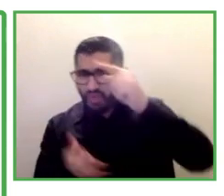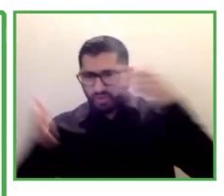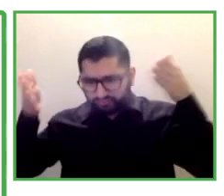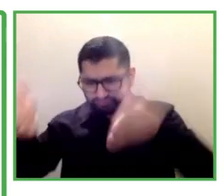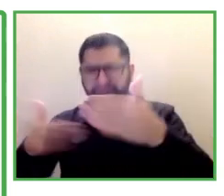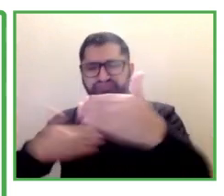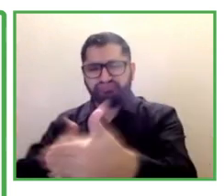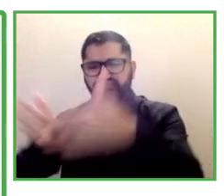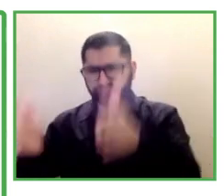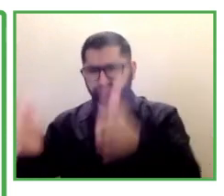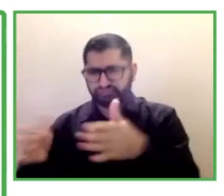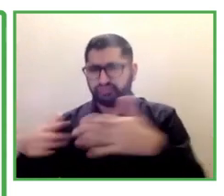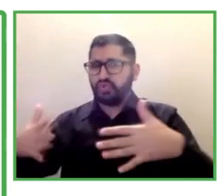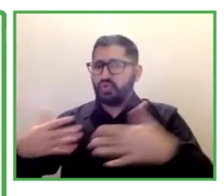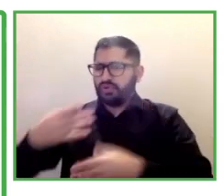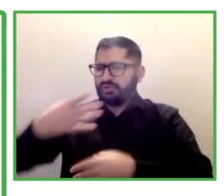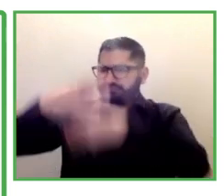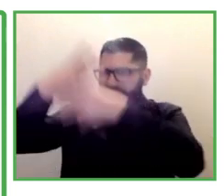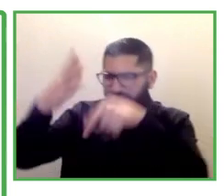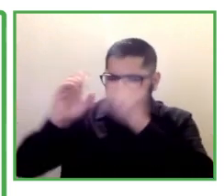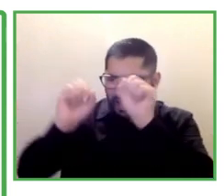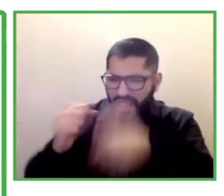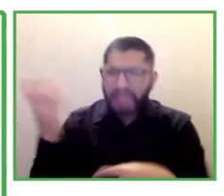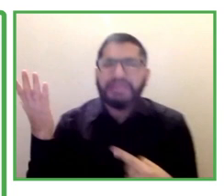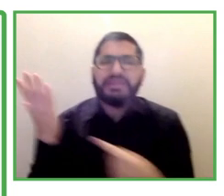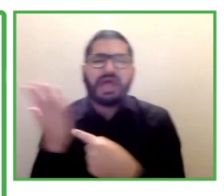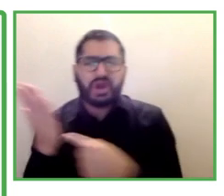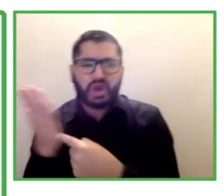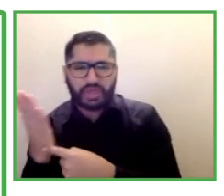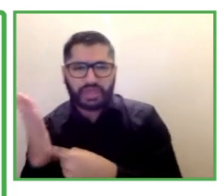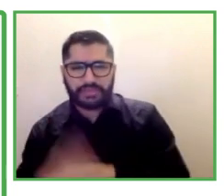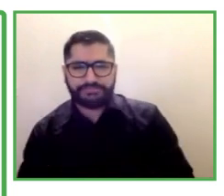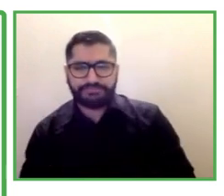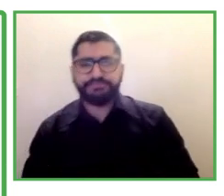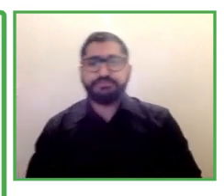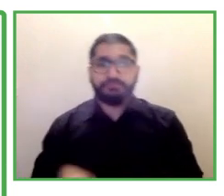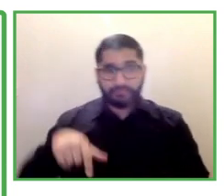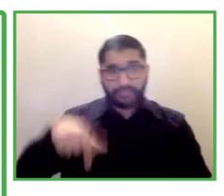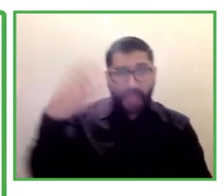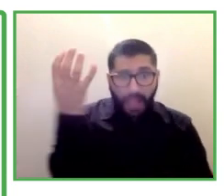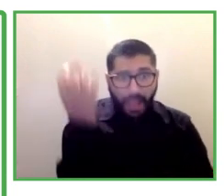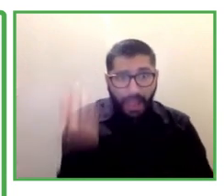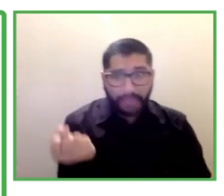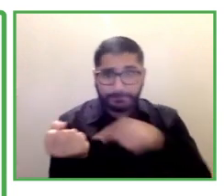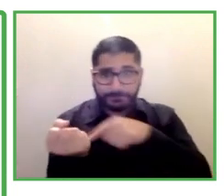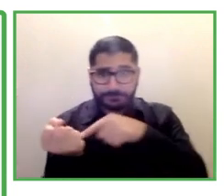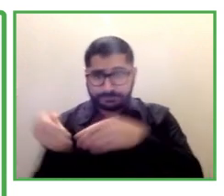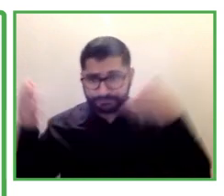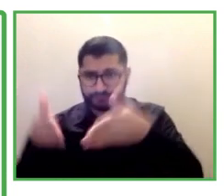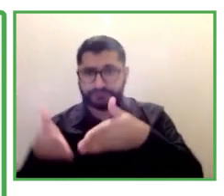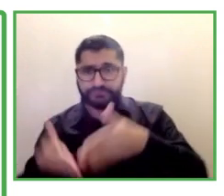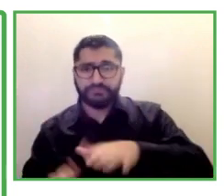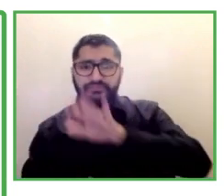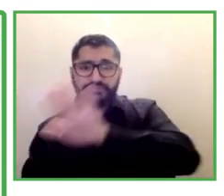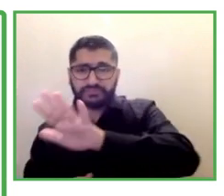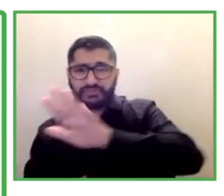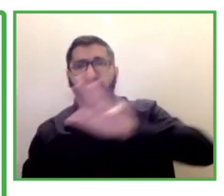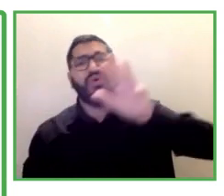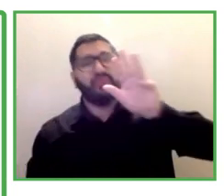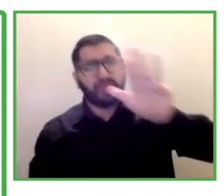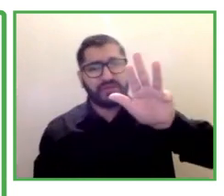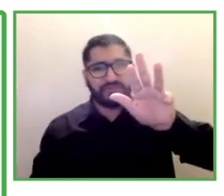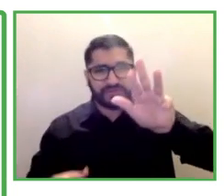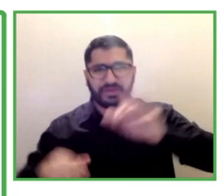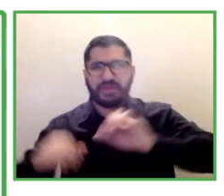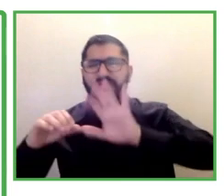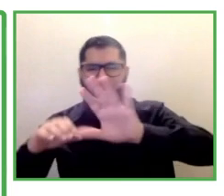the province of Ontario that have purchased the Job Path Toolkit and they now have been able to flourish in